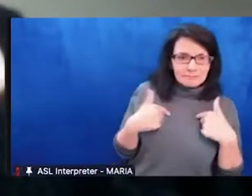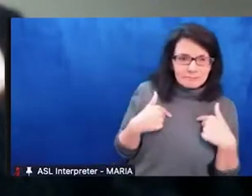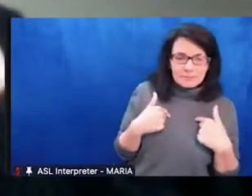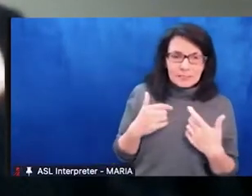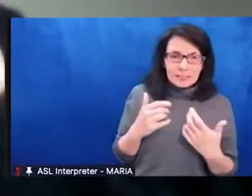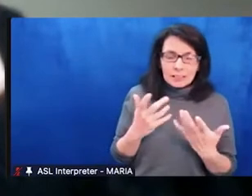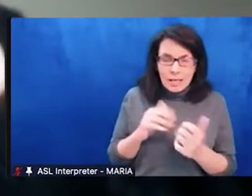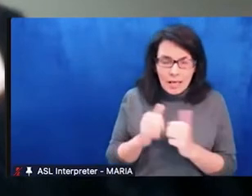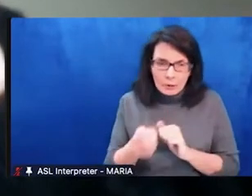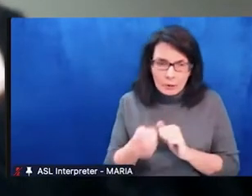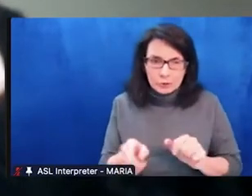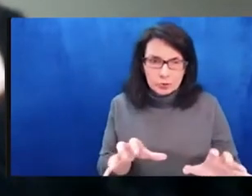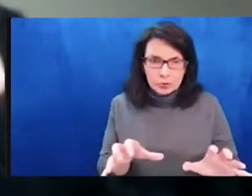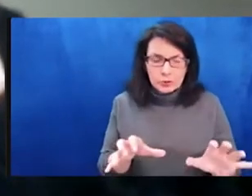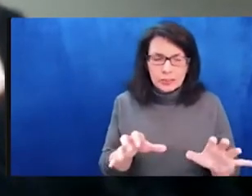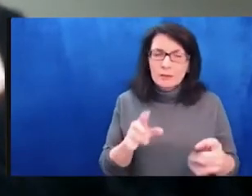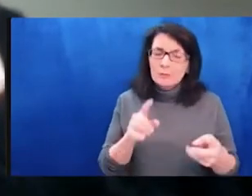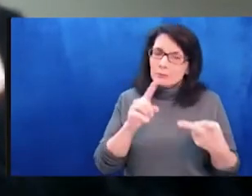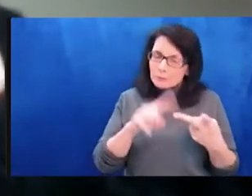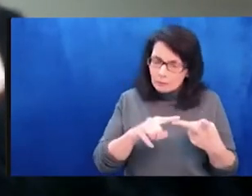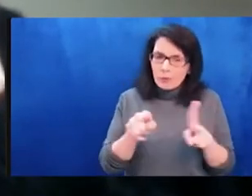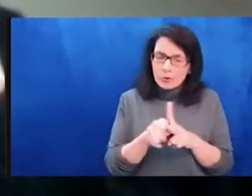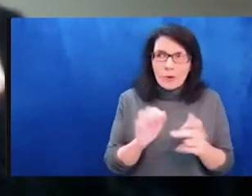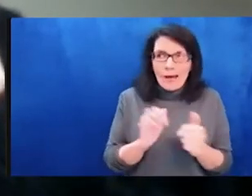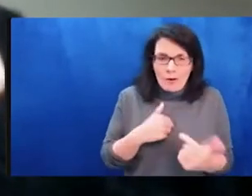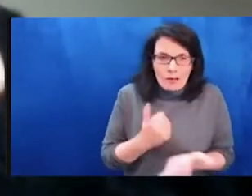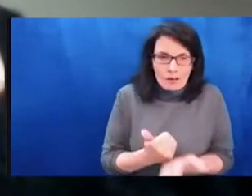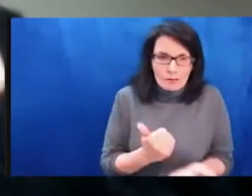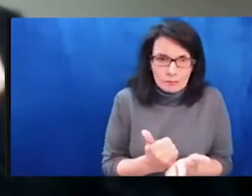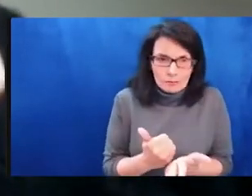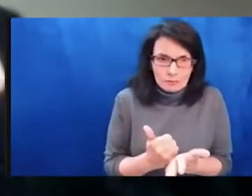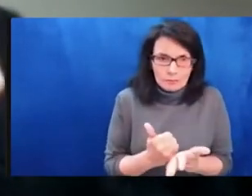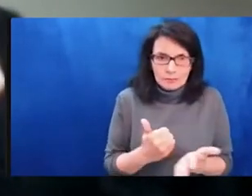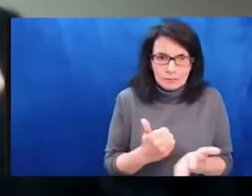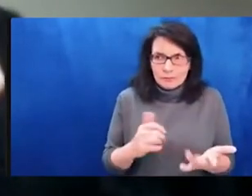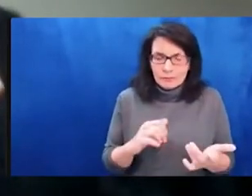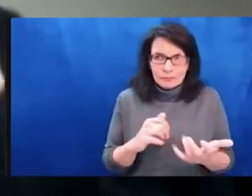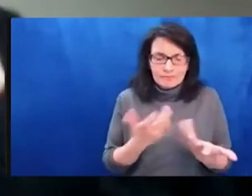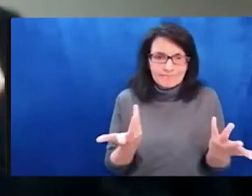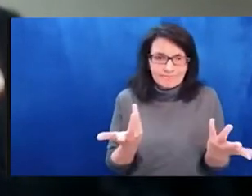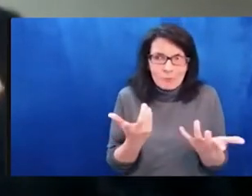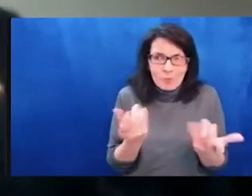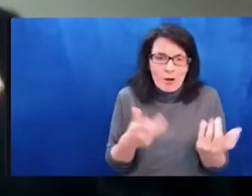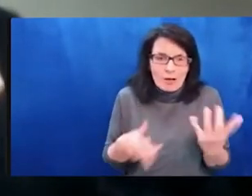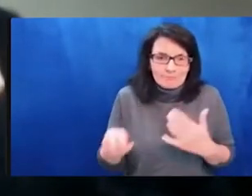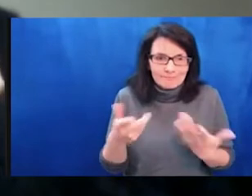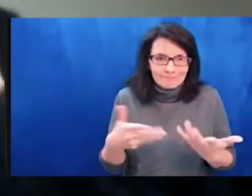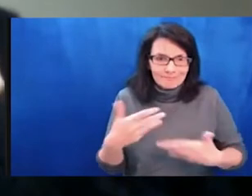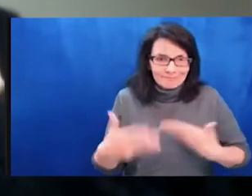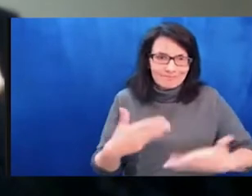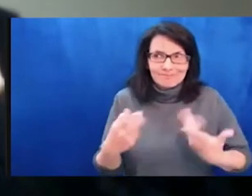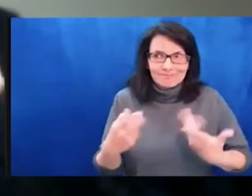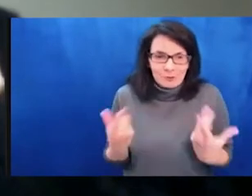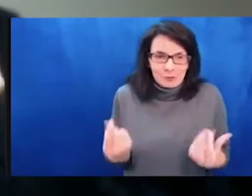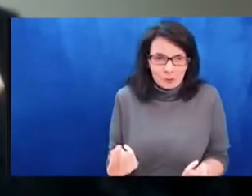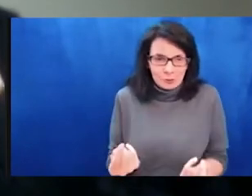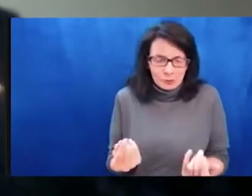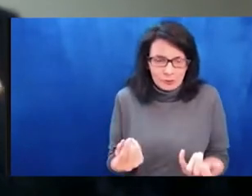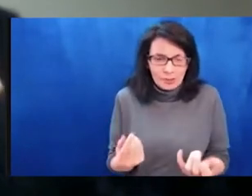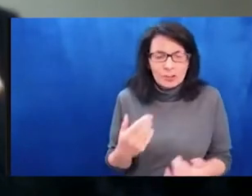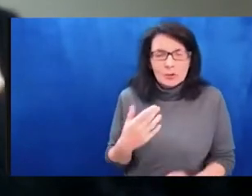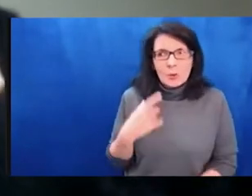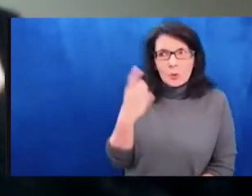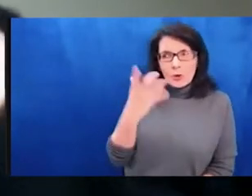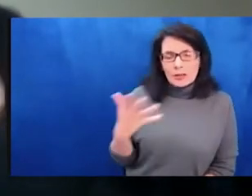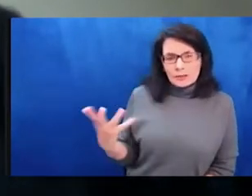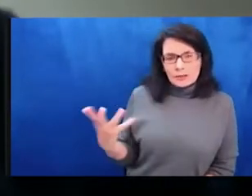I'm deeply grateful so many people people have been reaching out from abroad